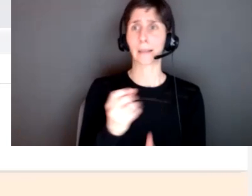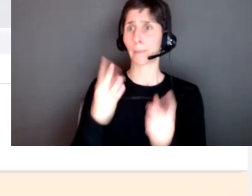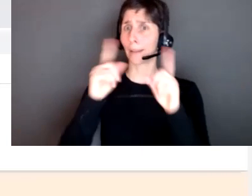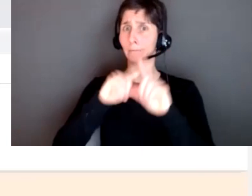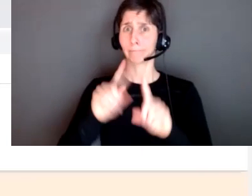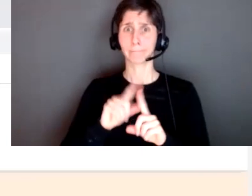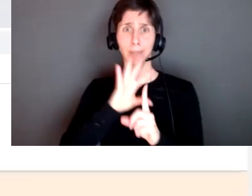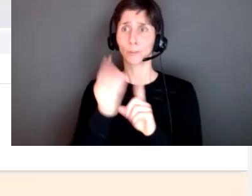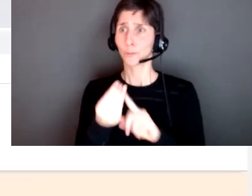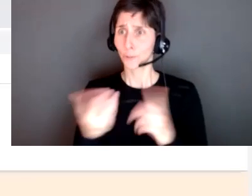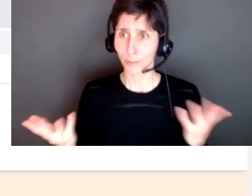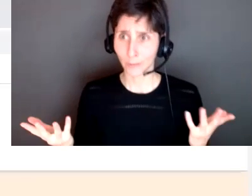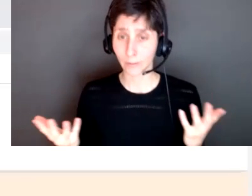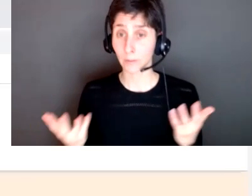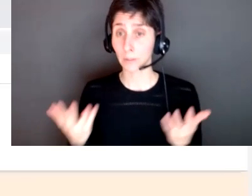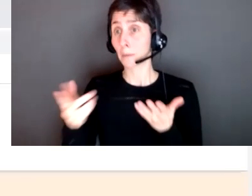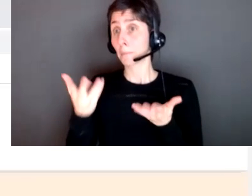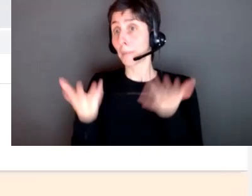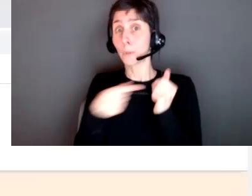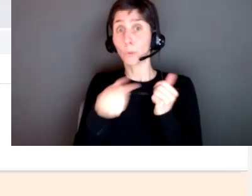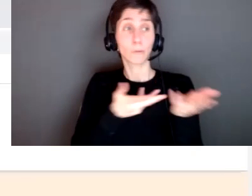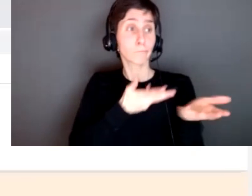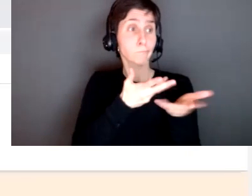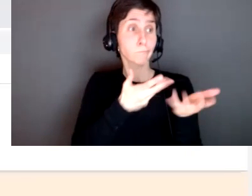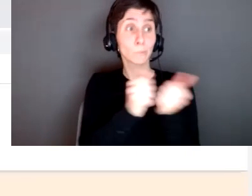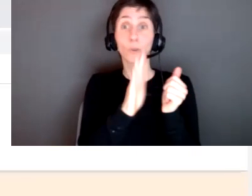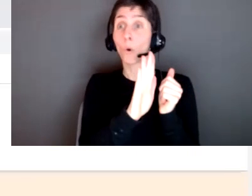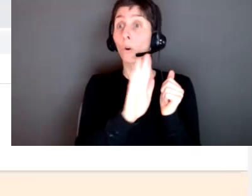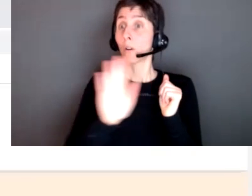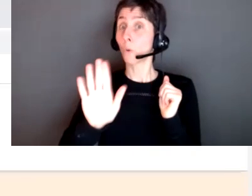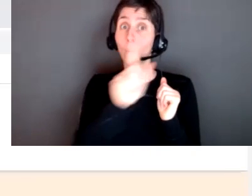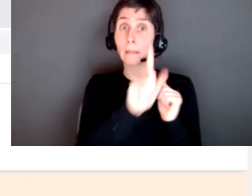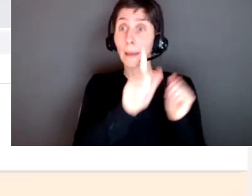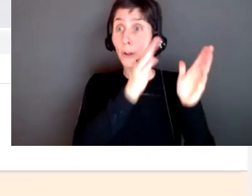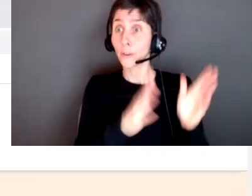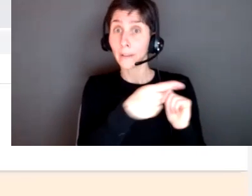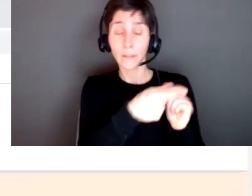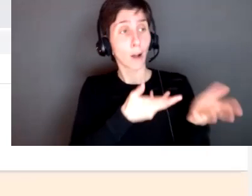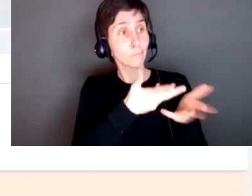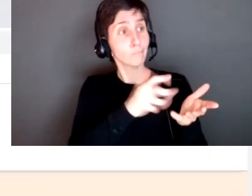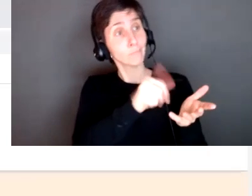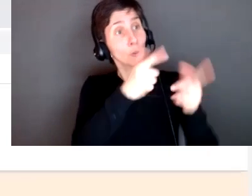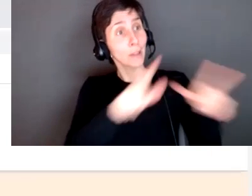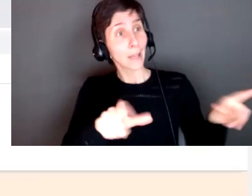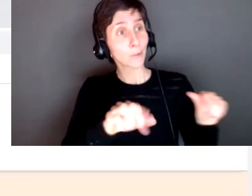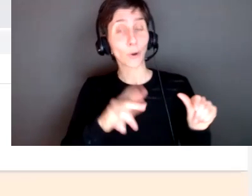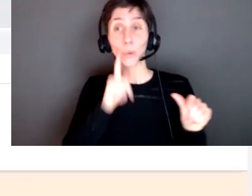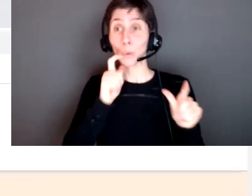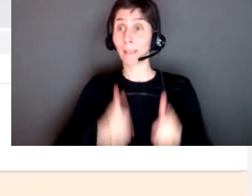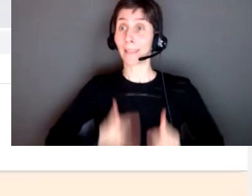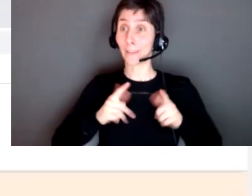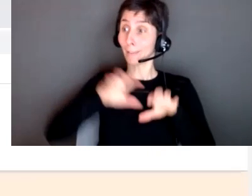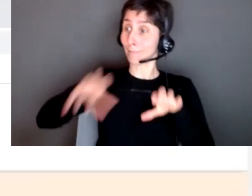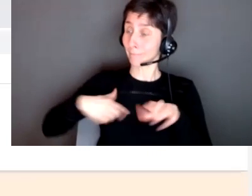interact in another language with i don't know your librarian librarian or your neighbor or something so it's not a lot of it's not a very long